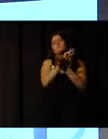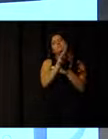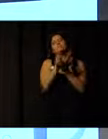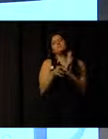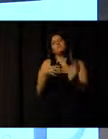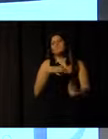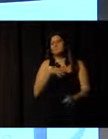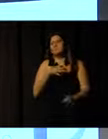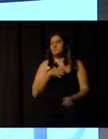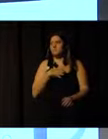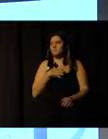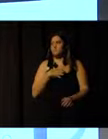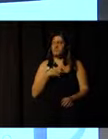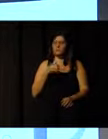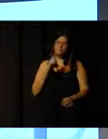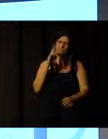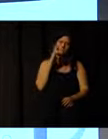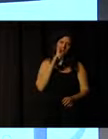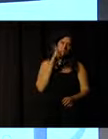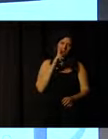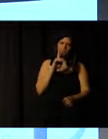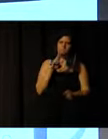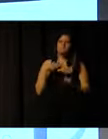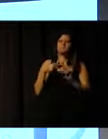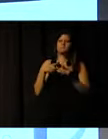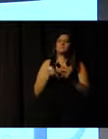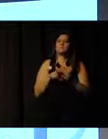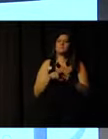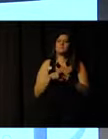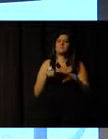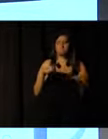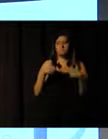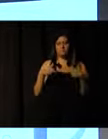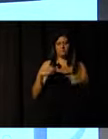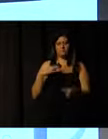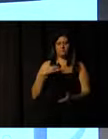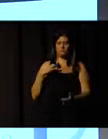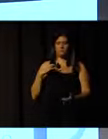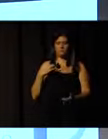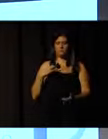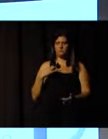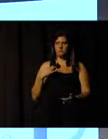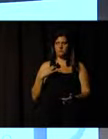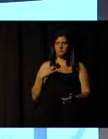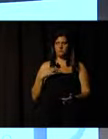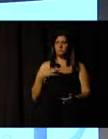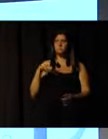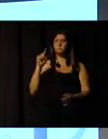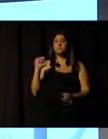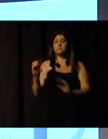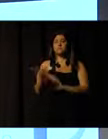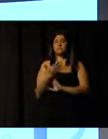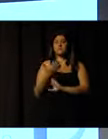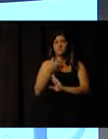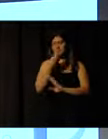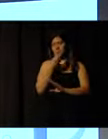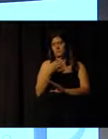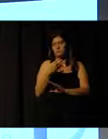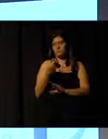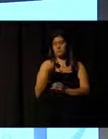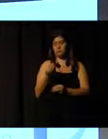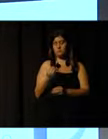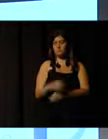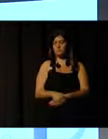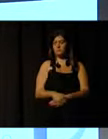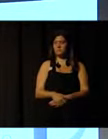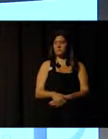several situations, due to my history, but especially due to volunteer work, which contributed a lot.